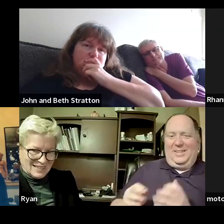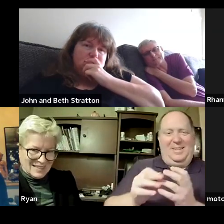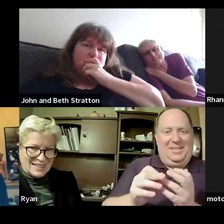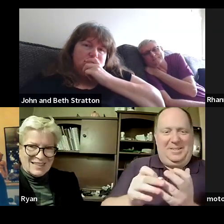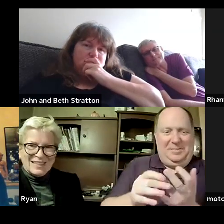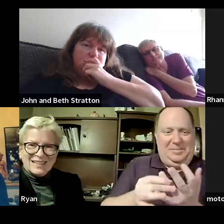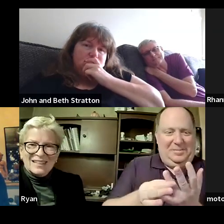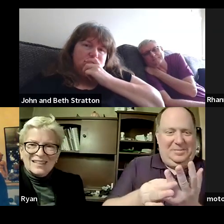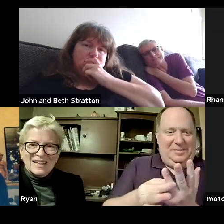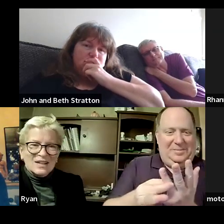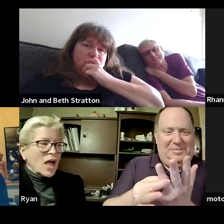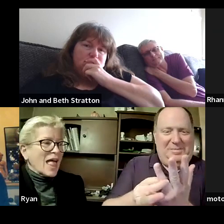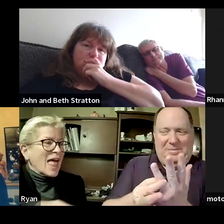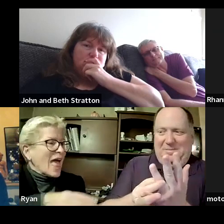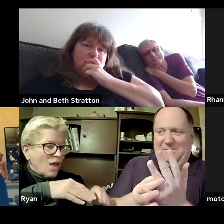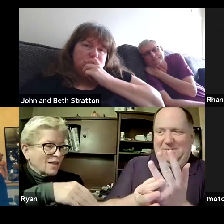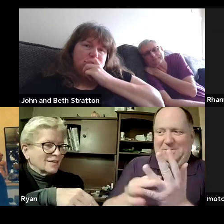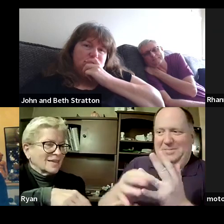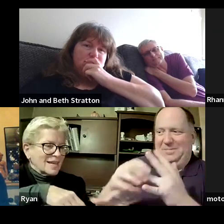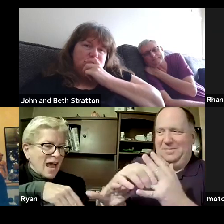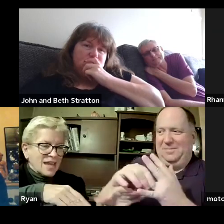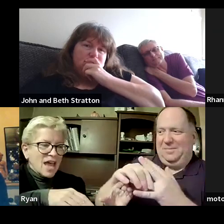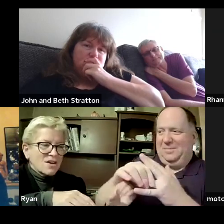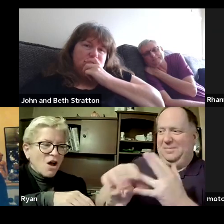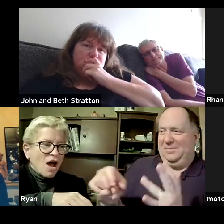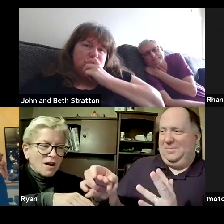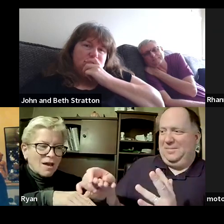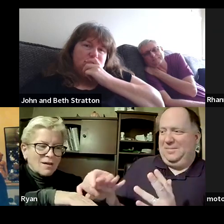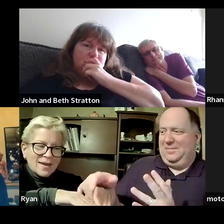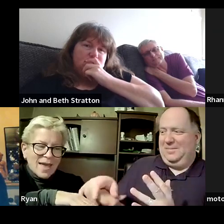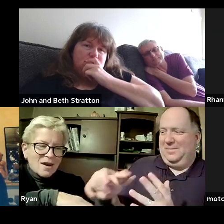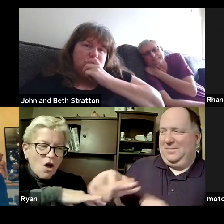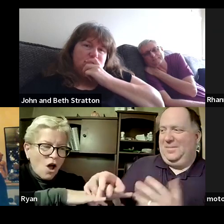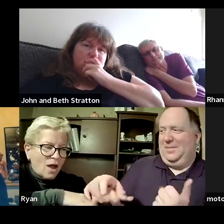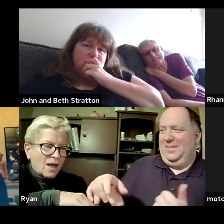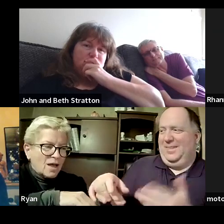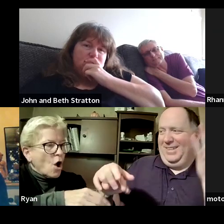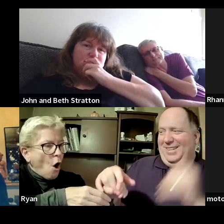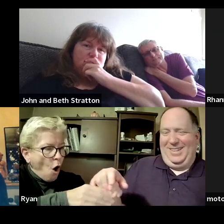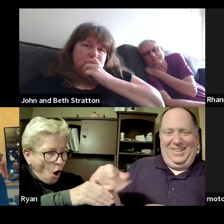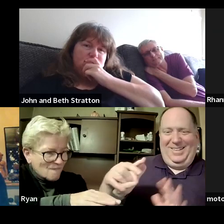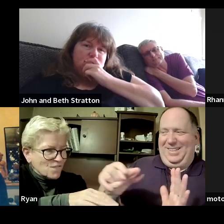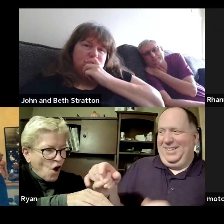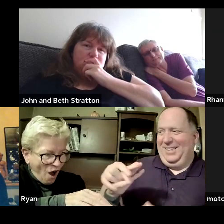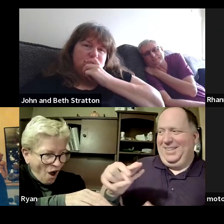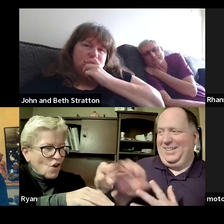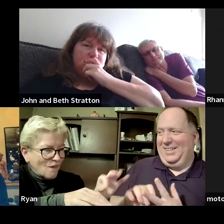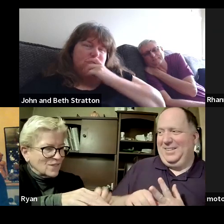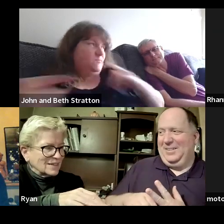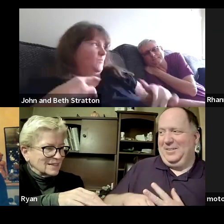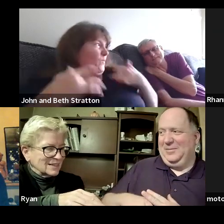he's got one perfect not yet not until i ask the question okay